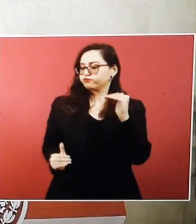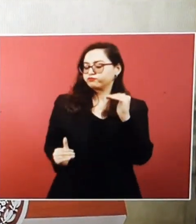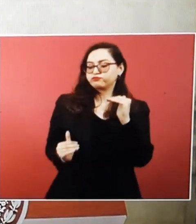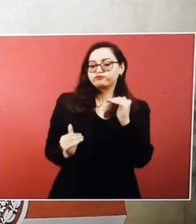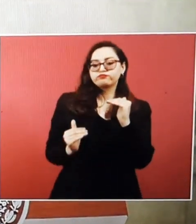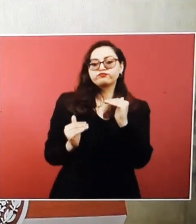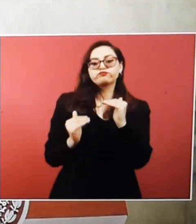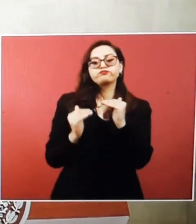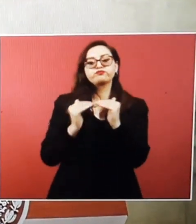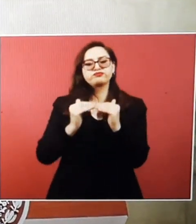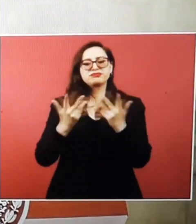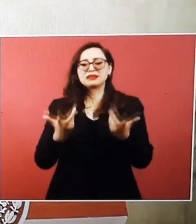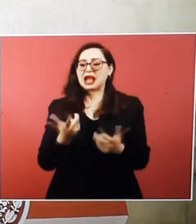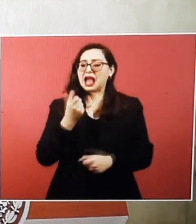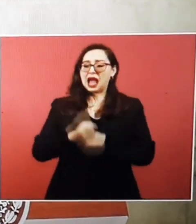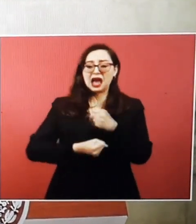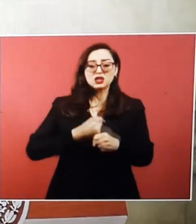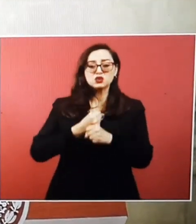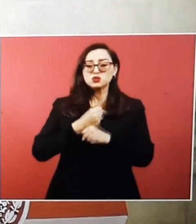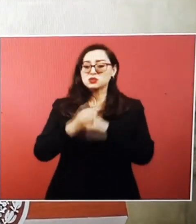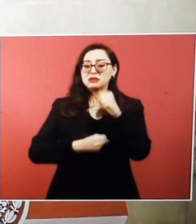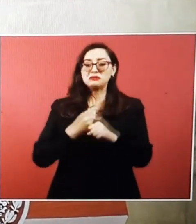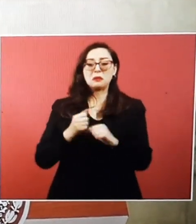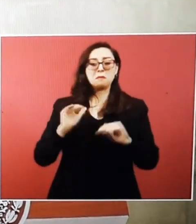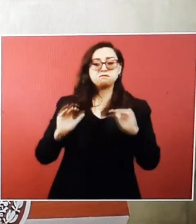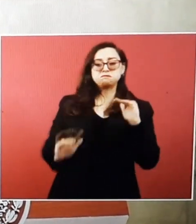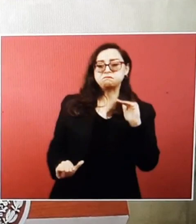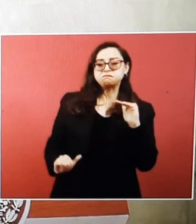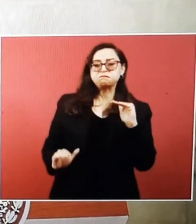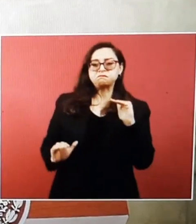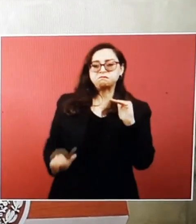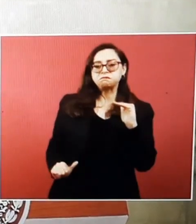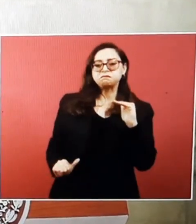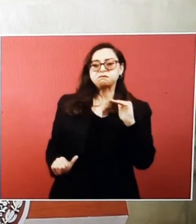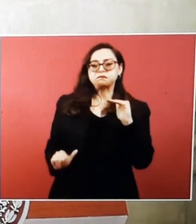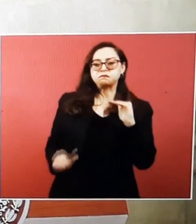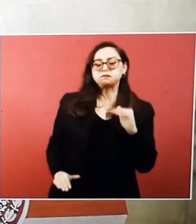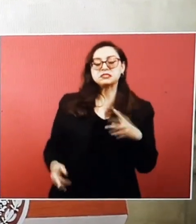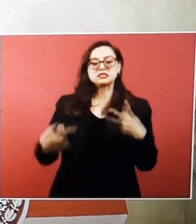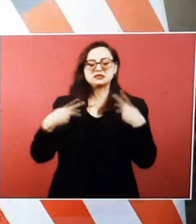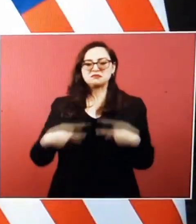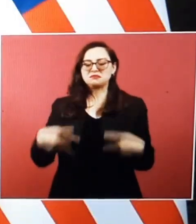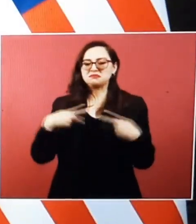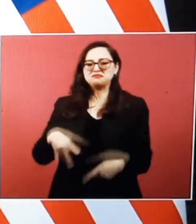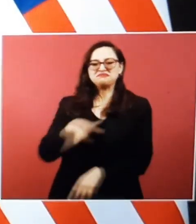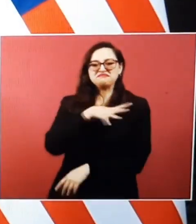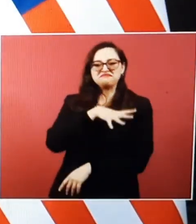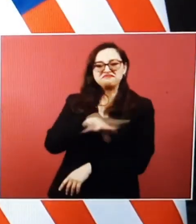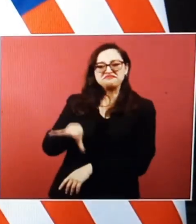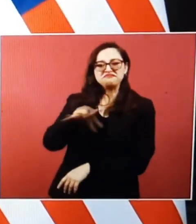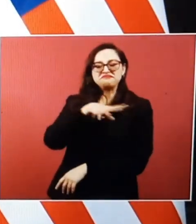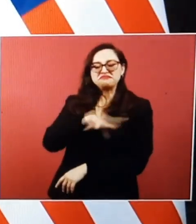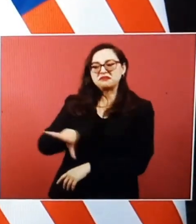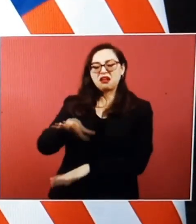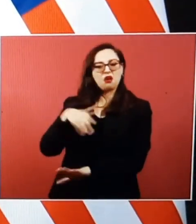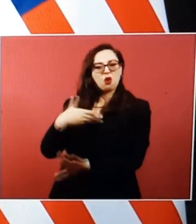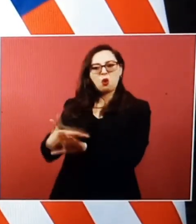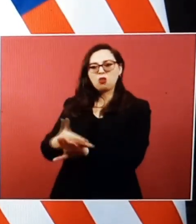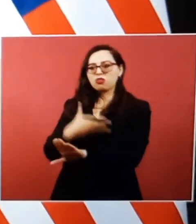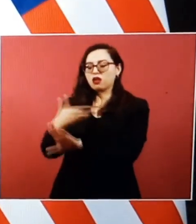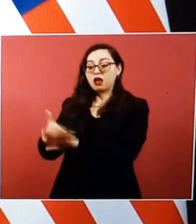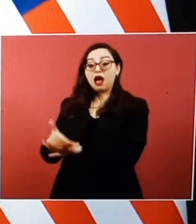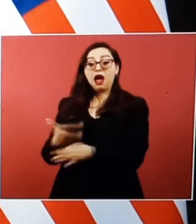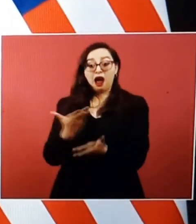historically marginalized communities in each of our nations to make sure everyone gets a fair shot. It's one of the